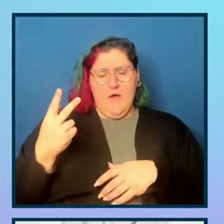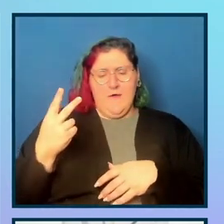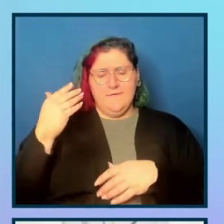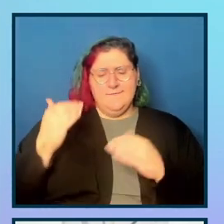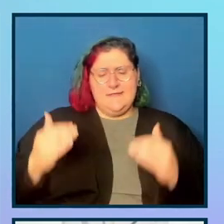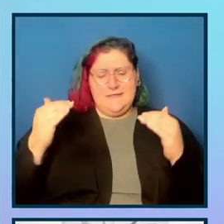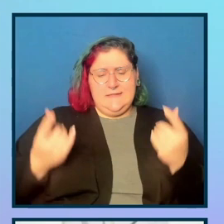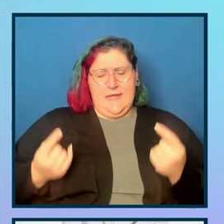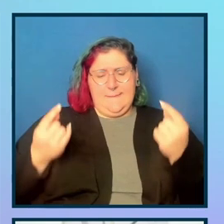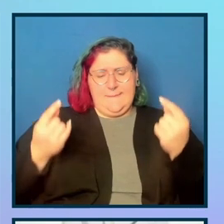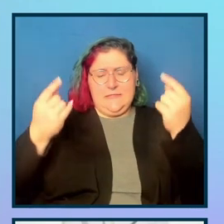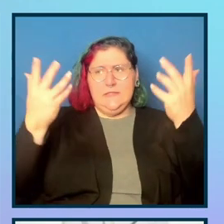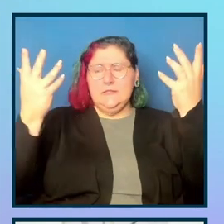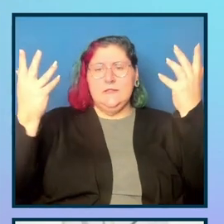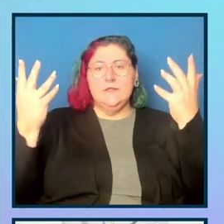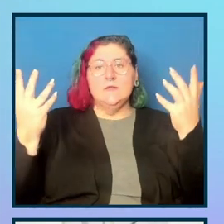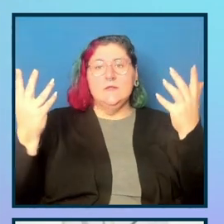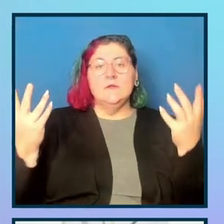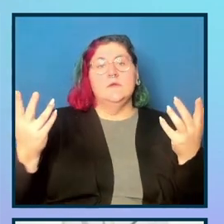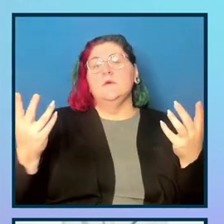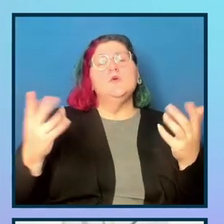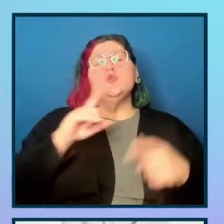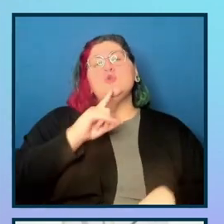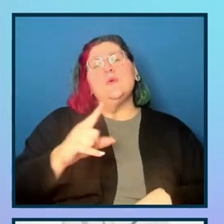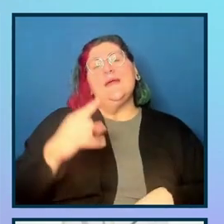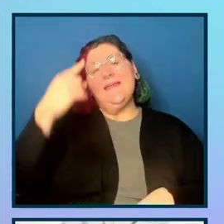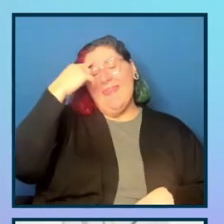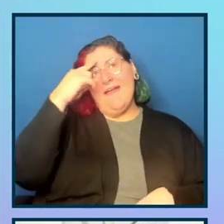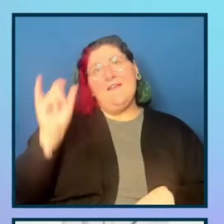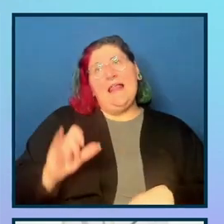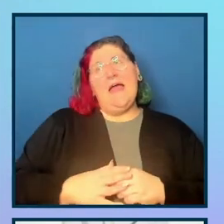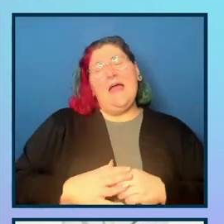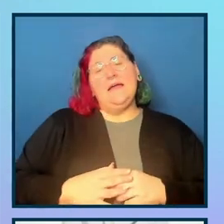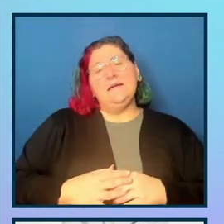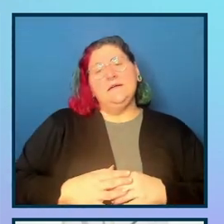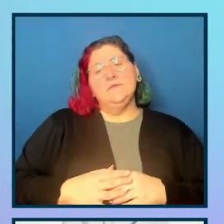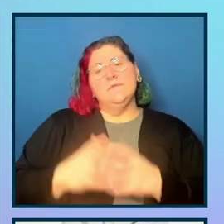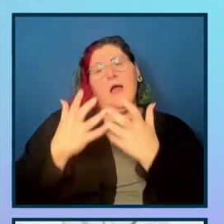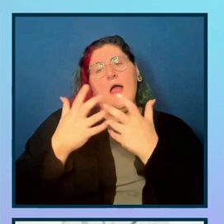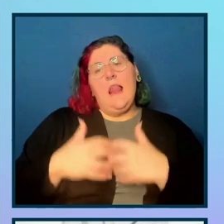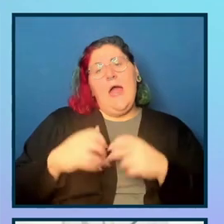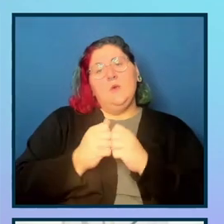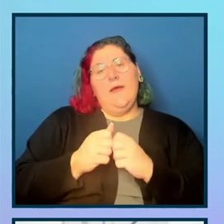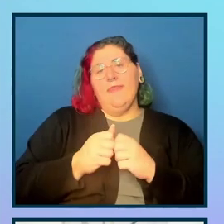You know, really think of it as, again, aligned with Agile. Next slide.